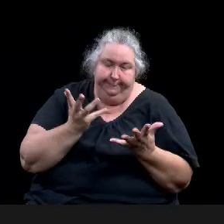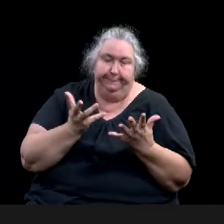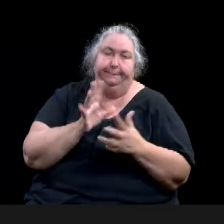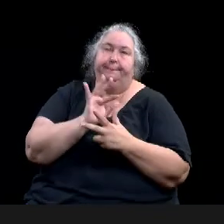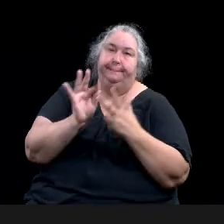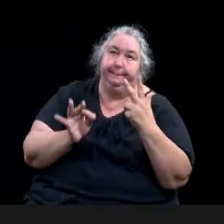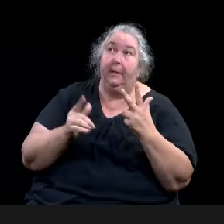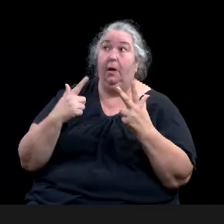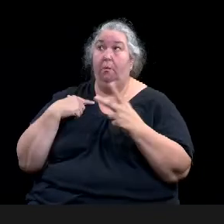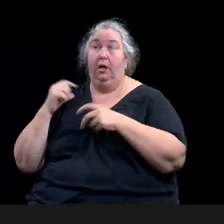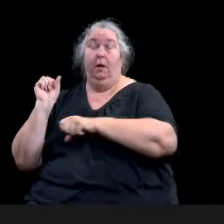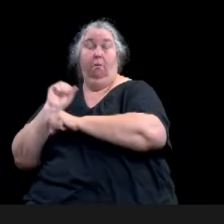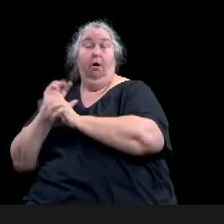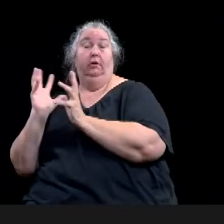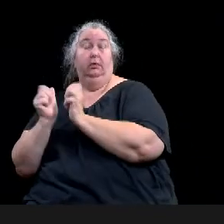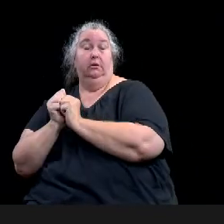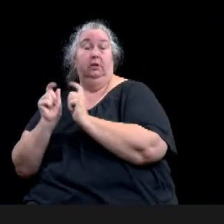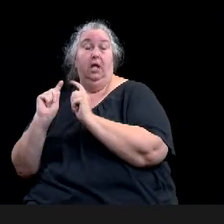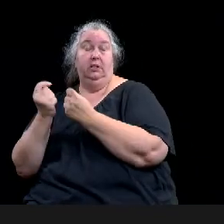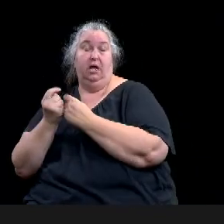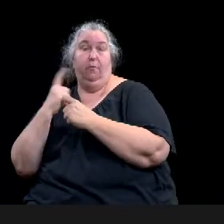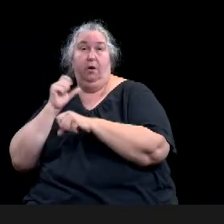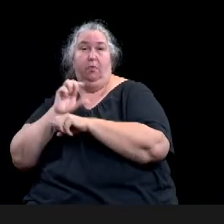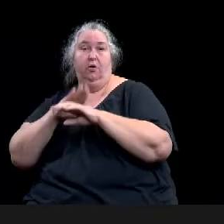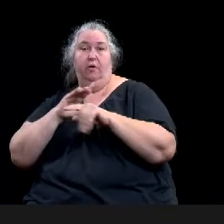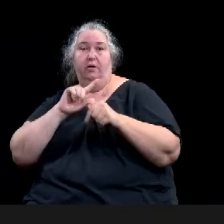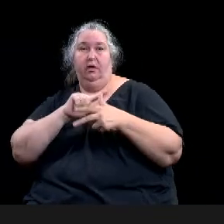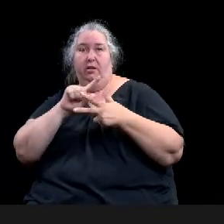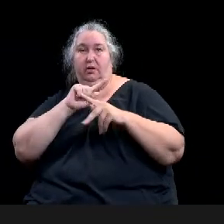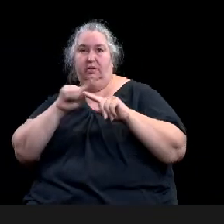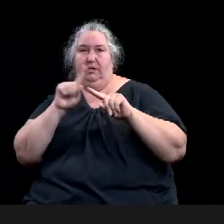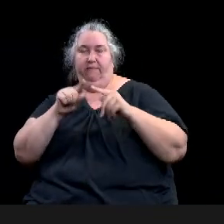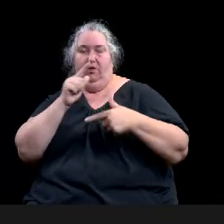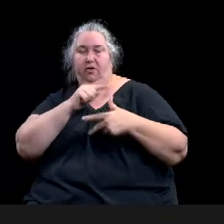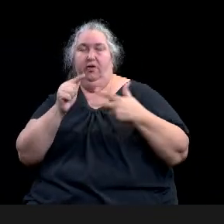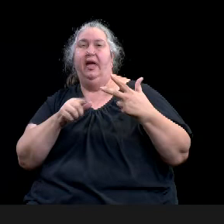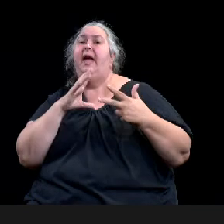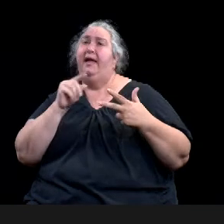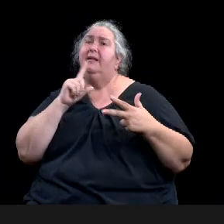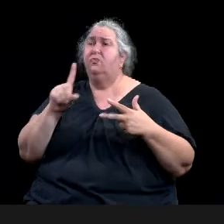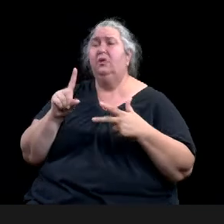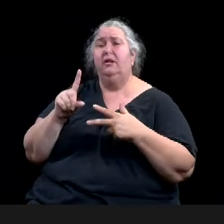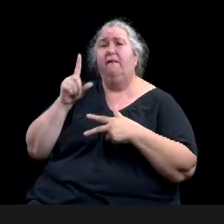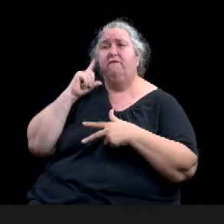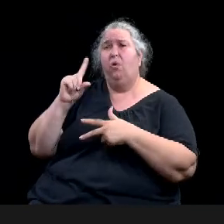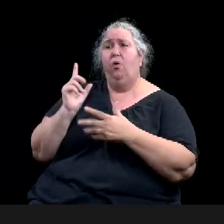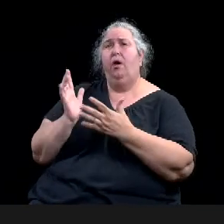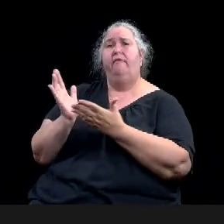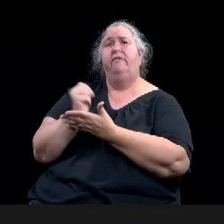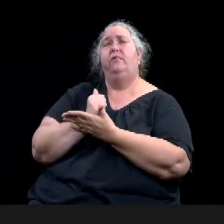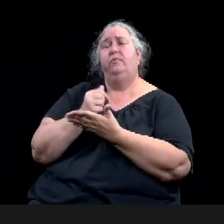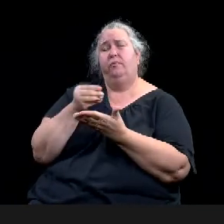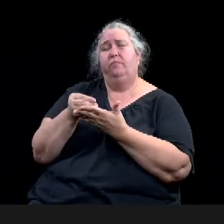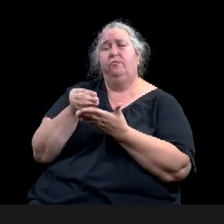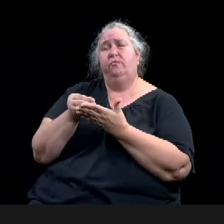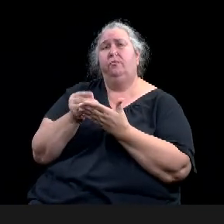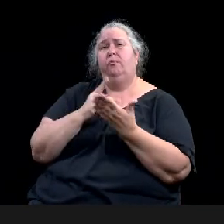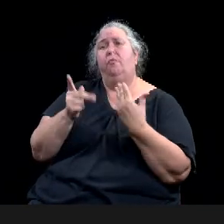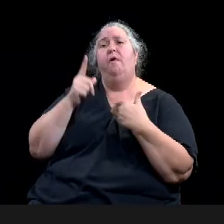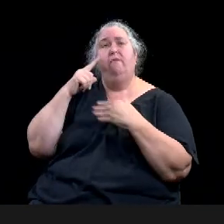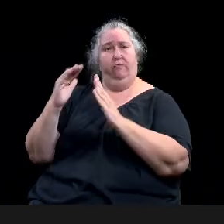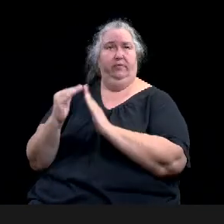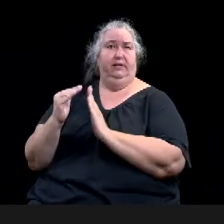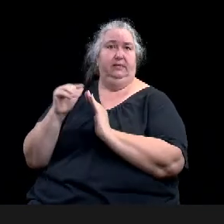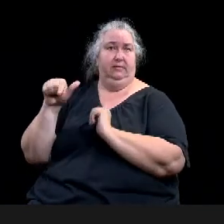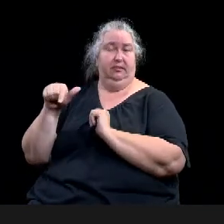given that this is a five-year master plan, and our recommendation is that, um, that includes